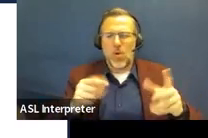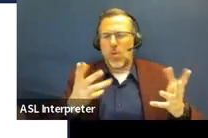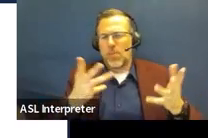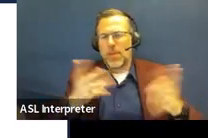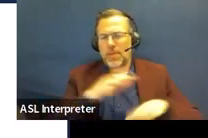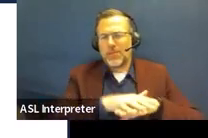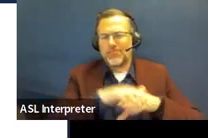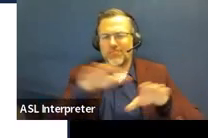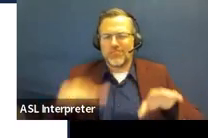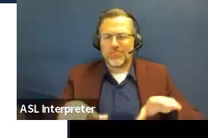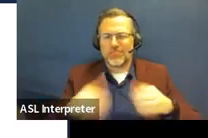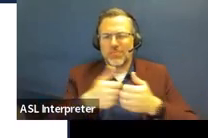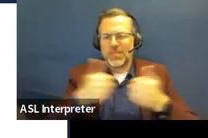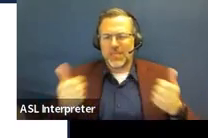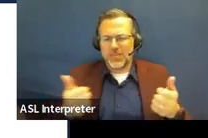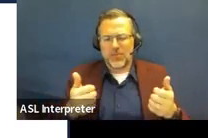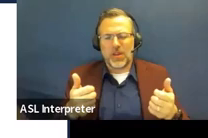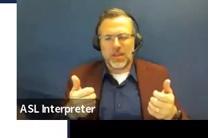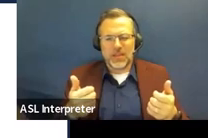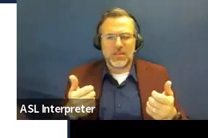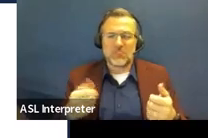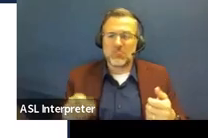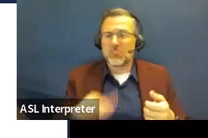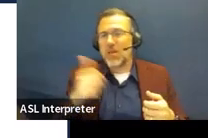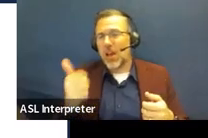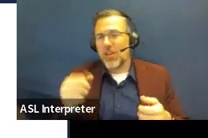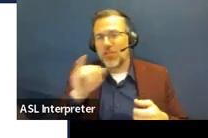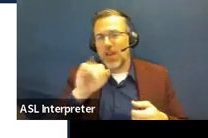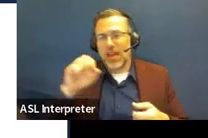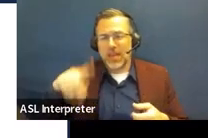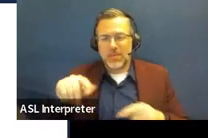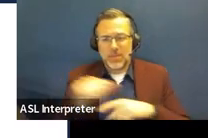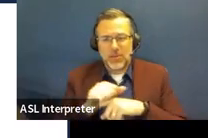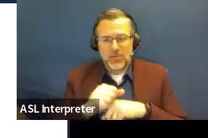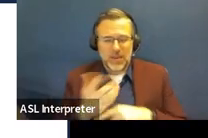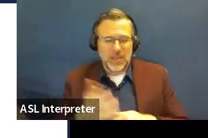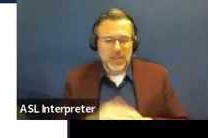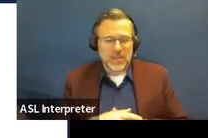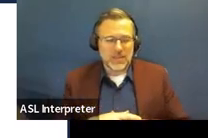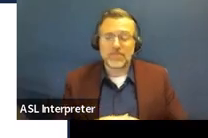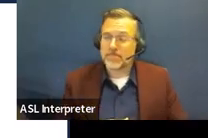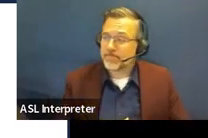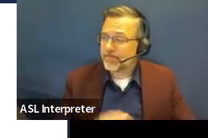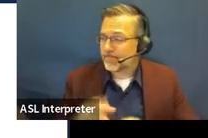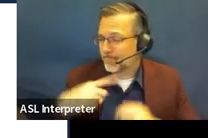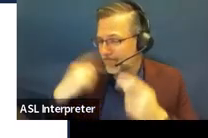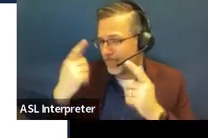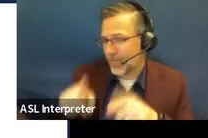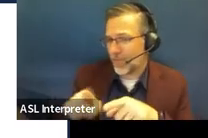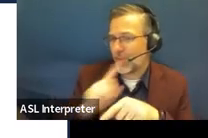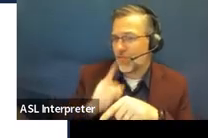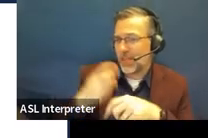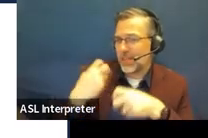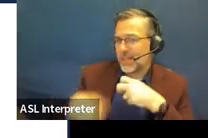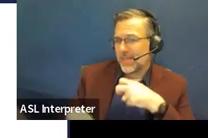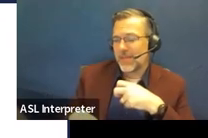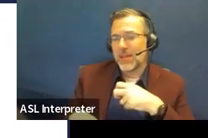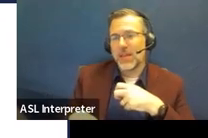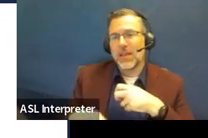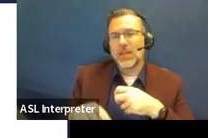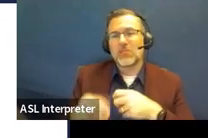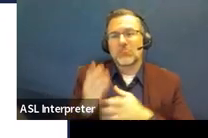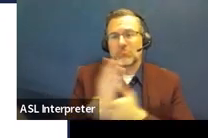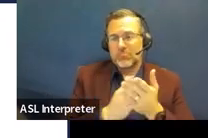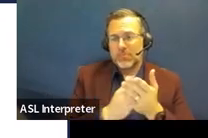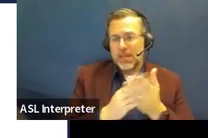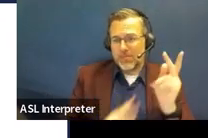training, just something to think about for our team. it's, it's a hard thing. And, and, and some people like in